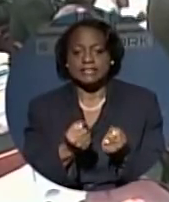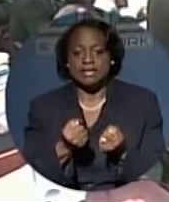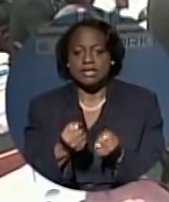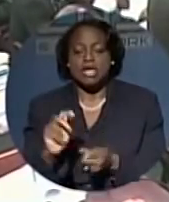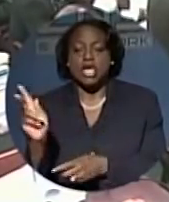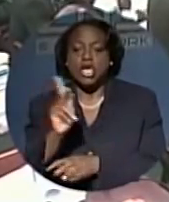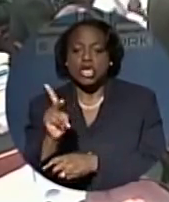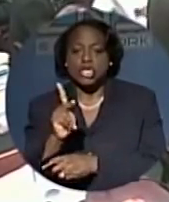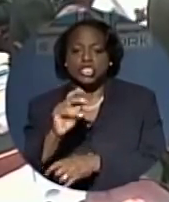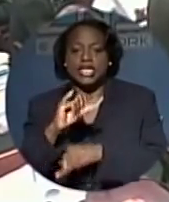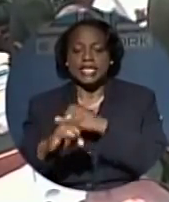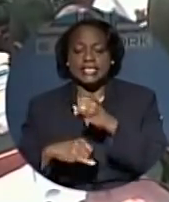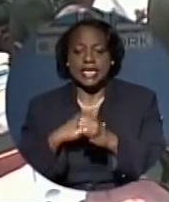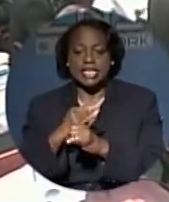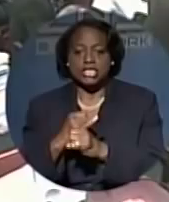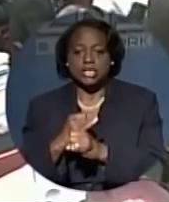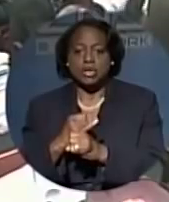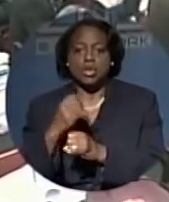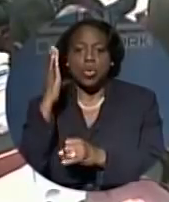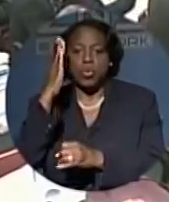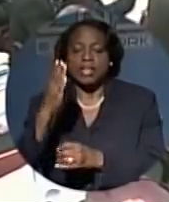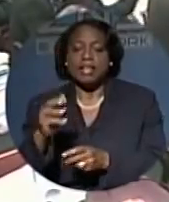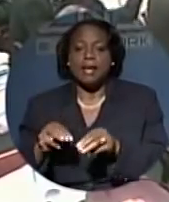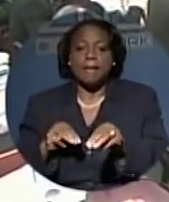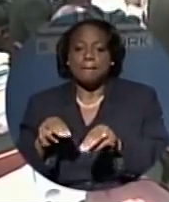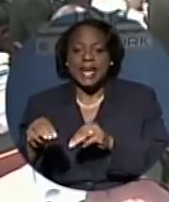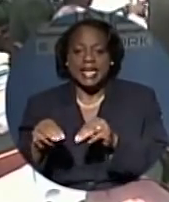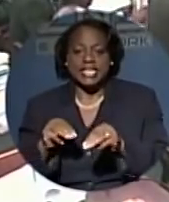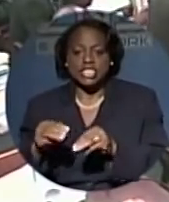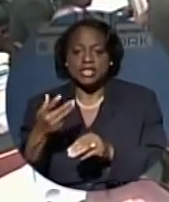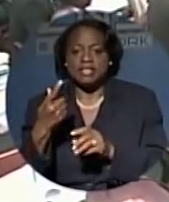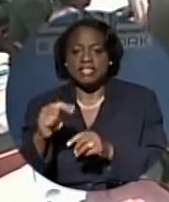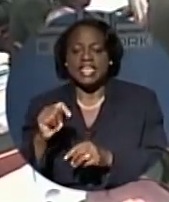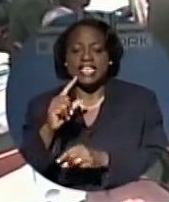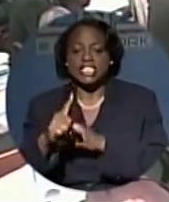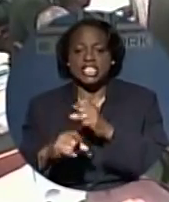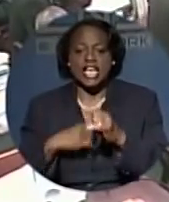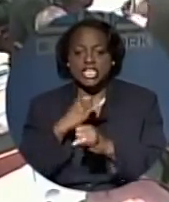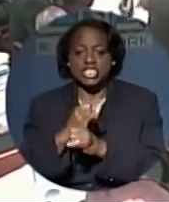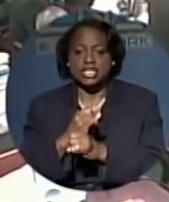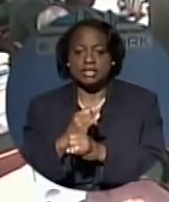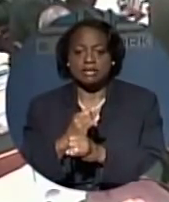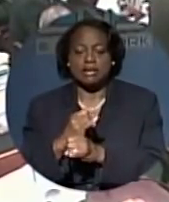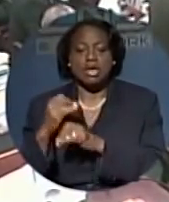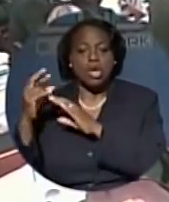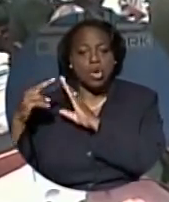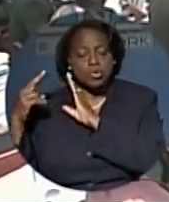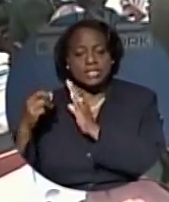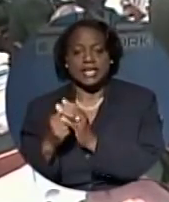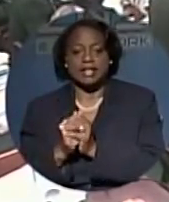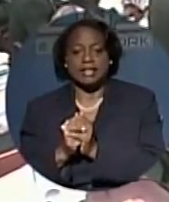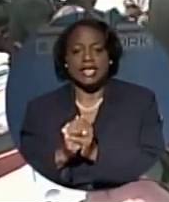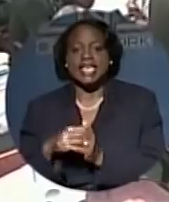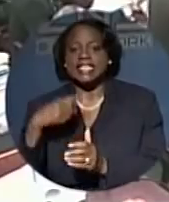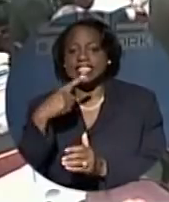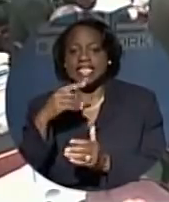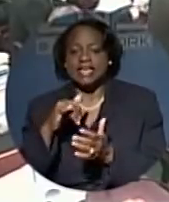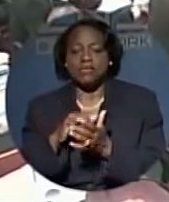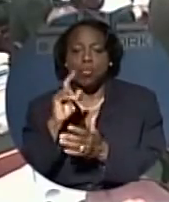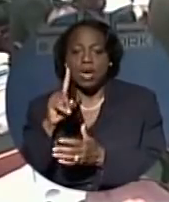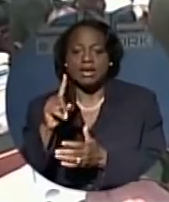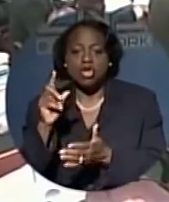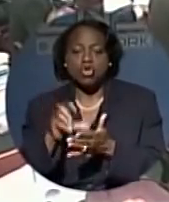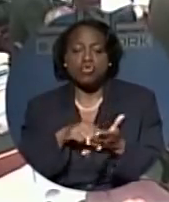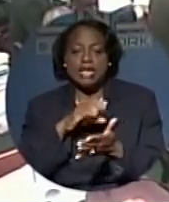International will now only manage and operate the Atlantis Resort and the one and only Ocean Club, he assured workers of one critical angle,